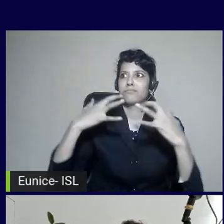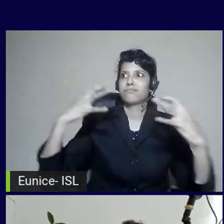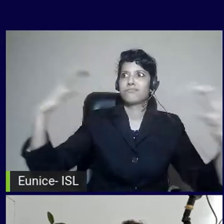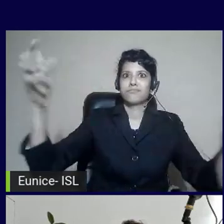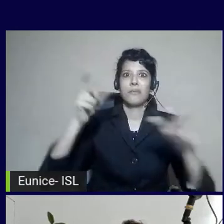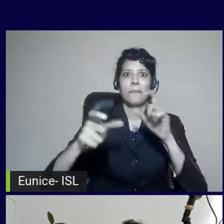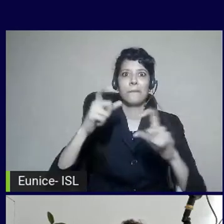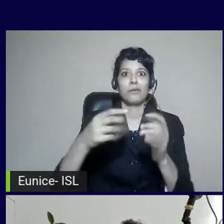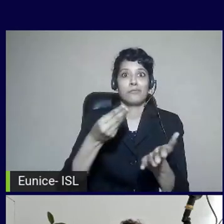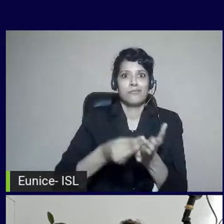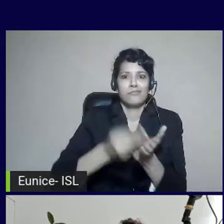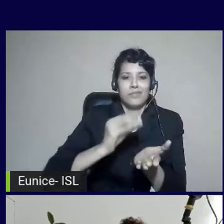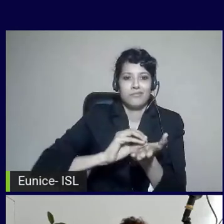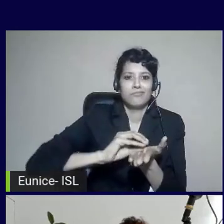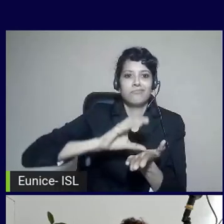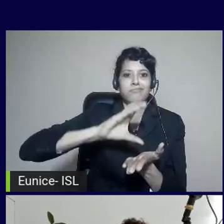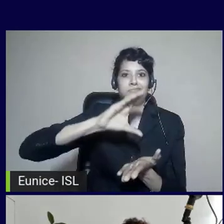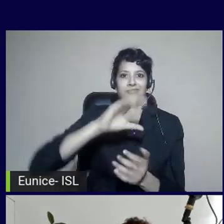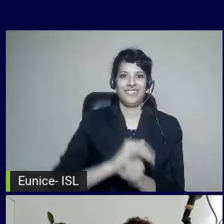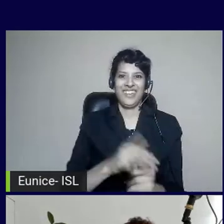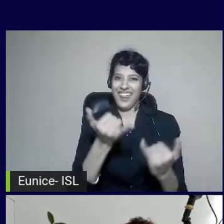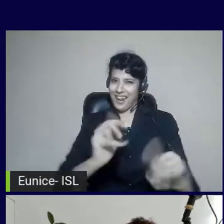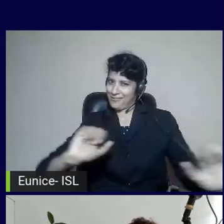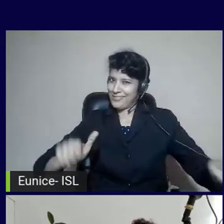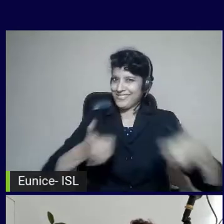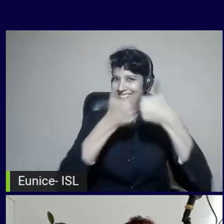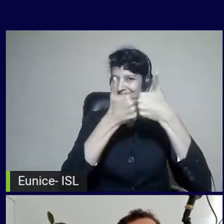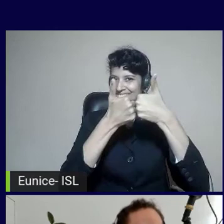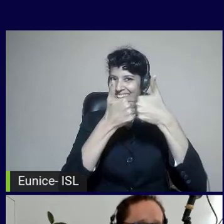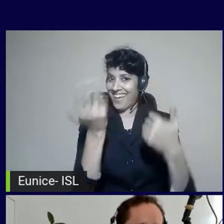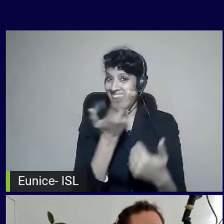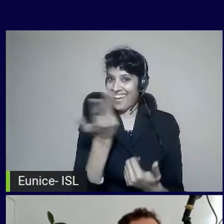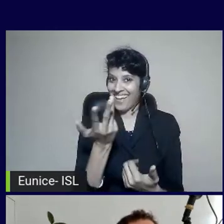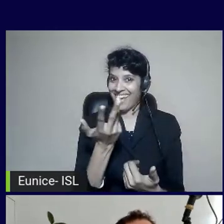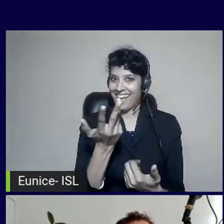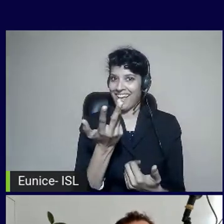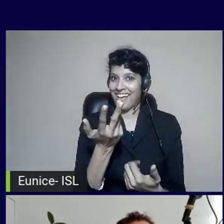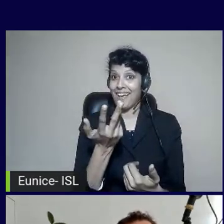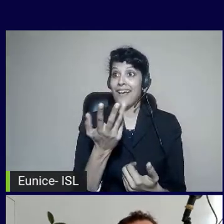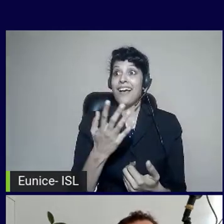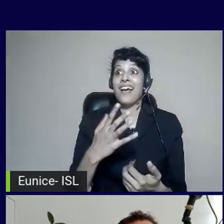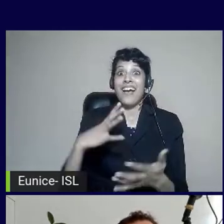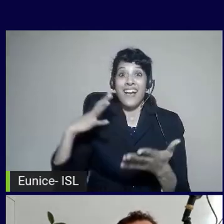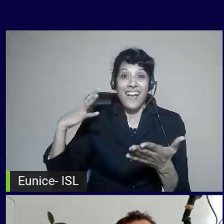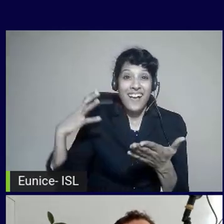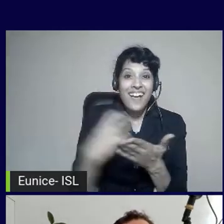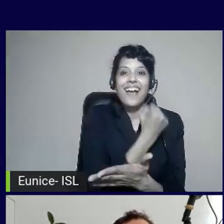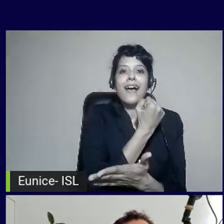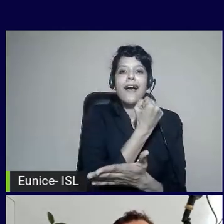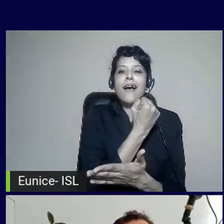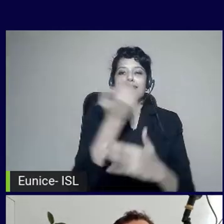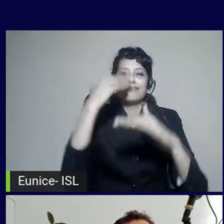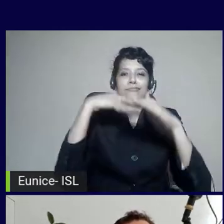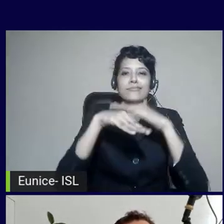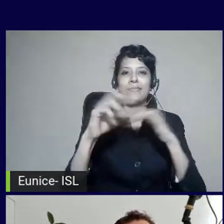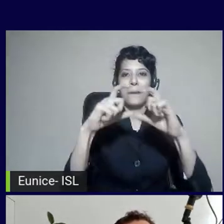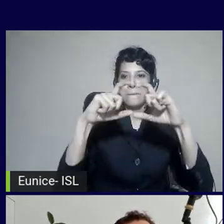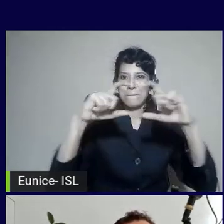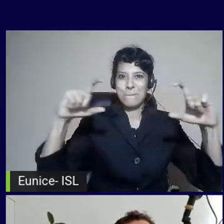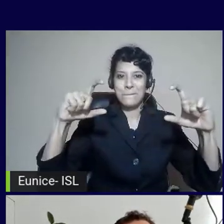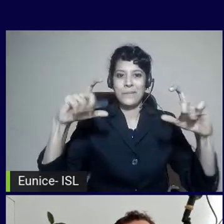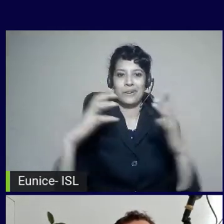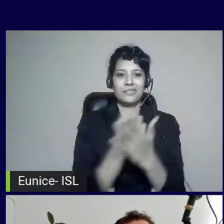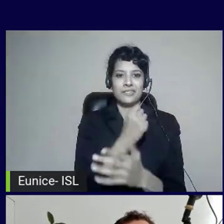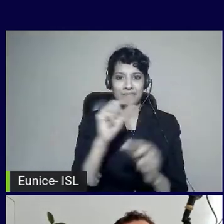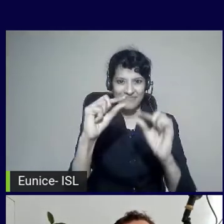challenge for you today. Get the Accessibility Fundamentals badge. It will take you a few minutes. You can go to aka